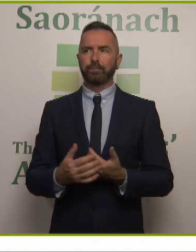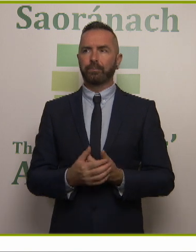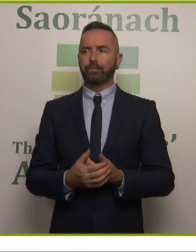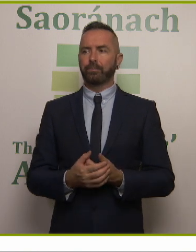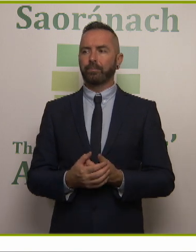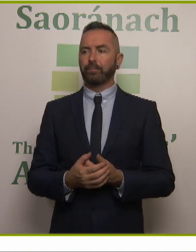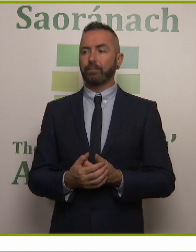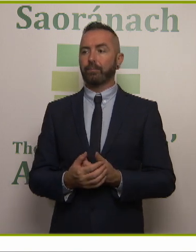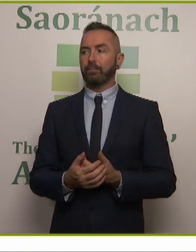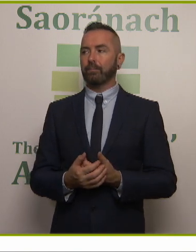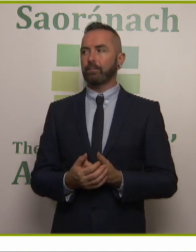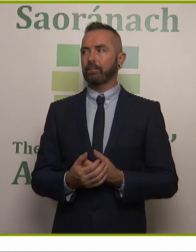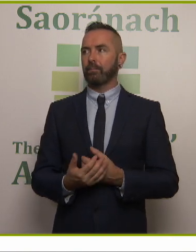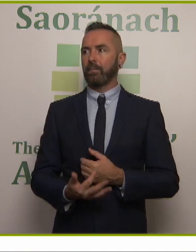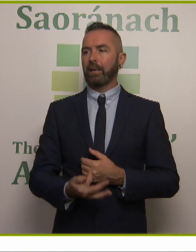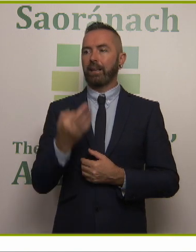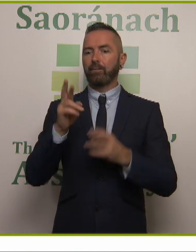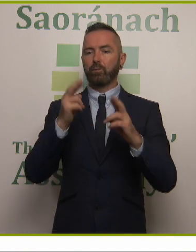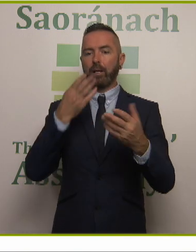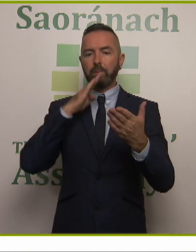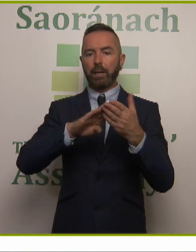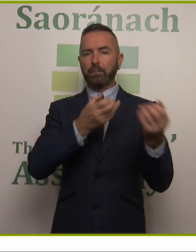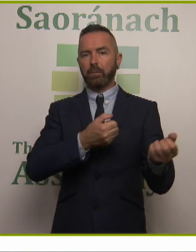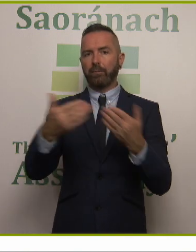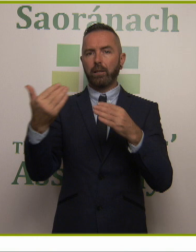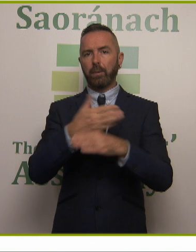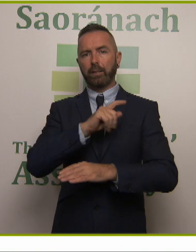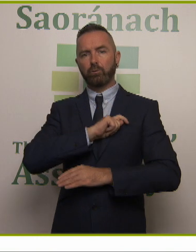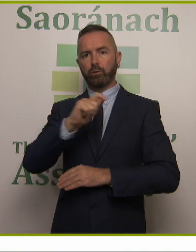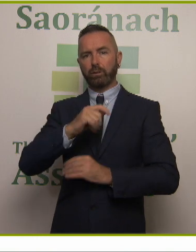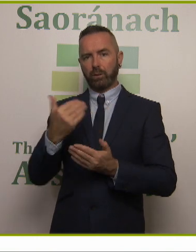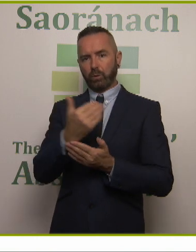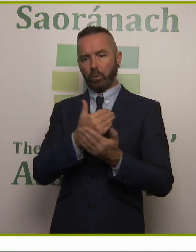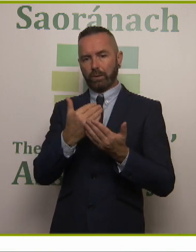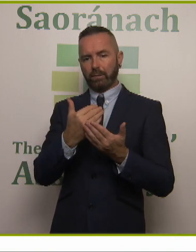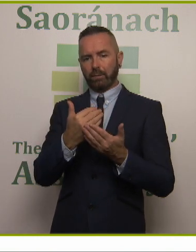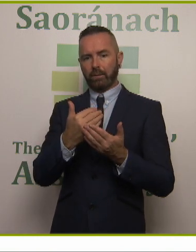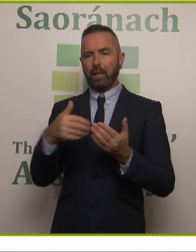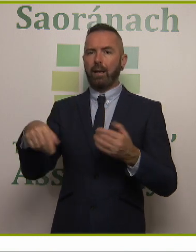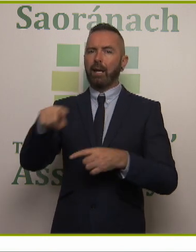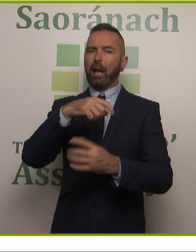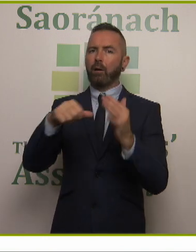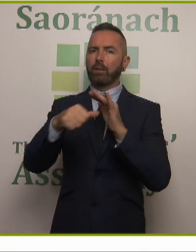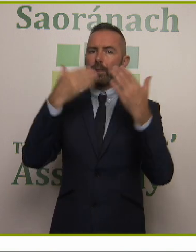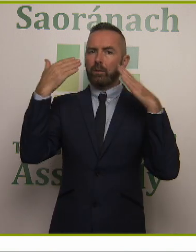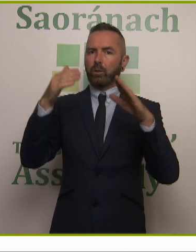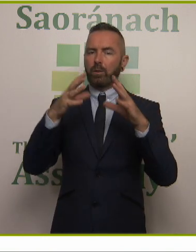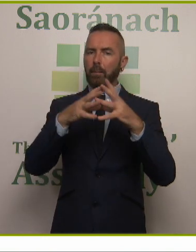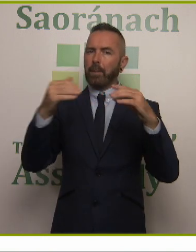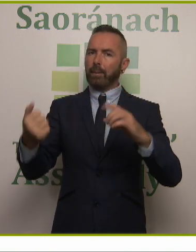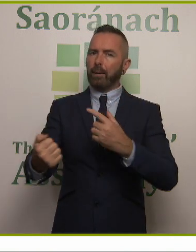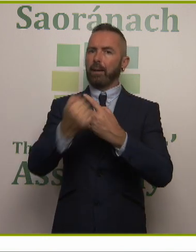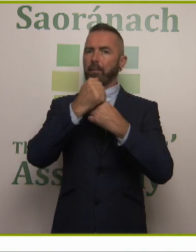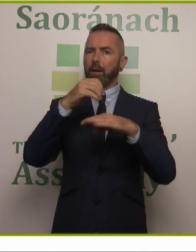If the correct message is delivered by a trusted source our experience has shown that has a greater impact on the person